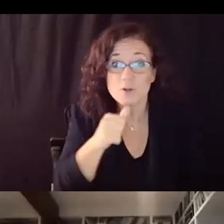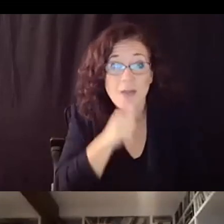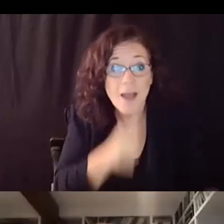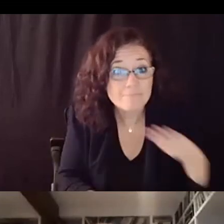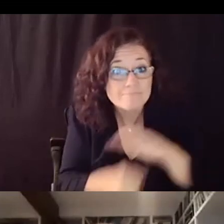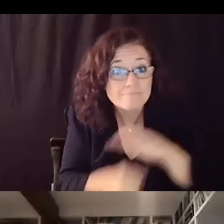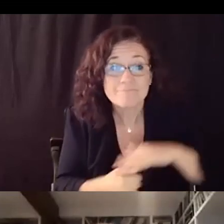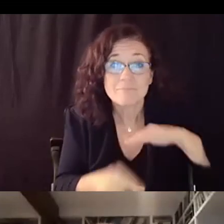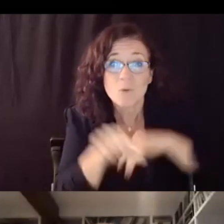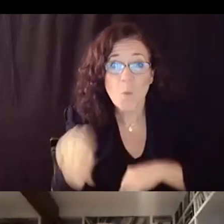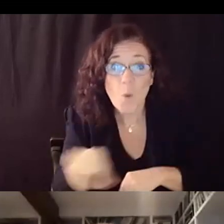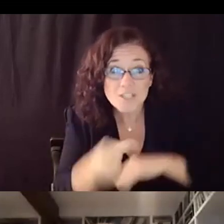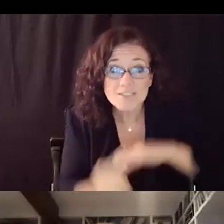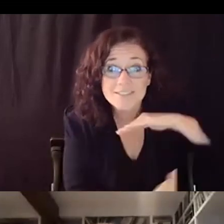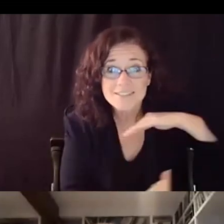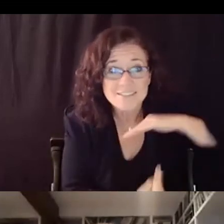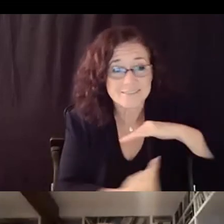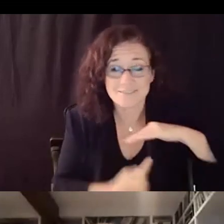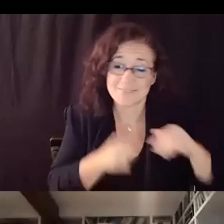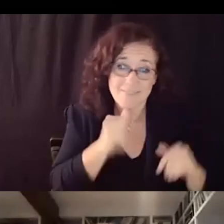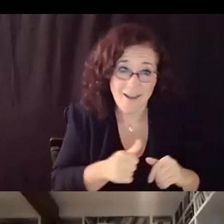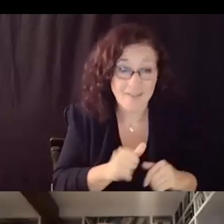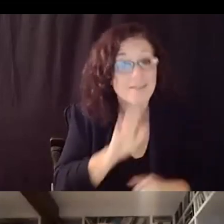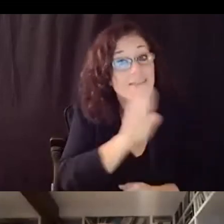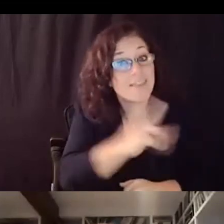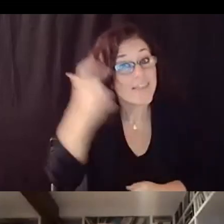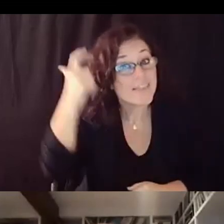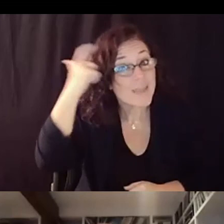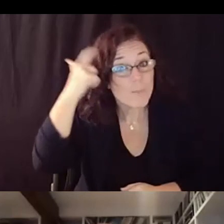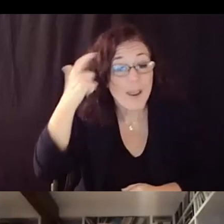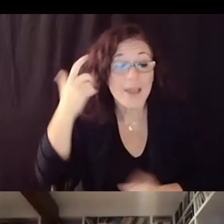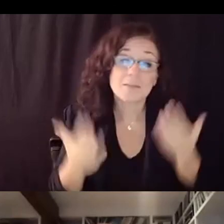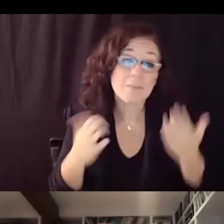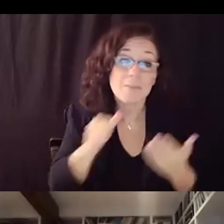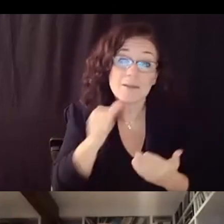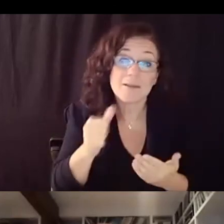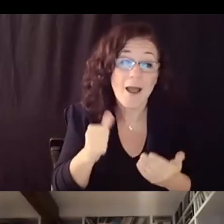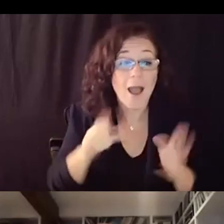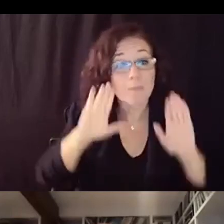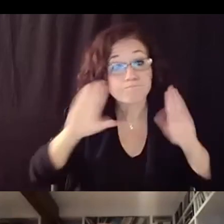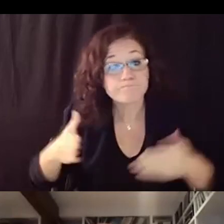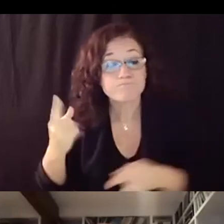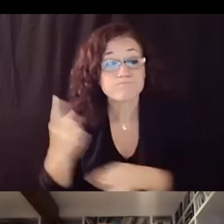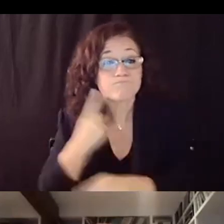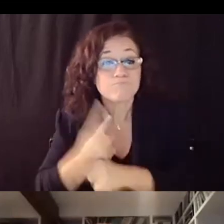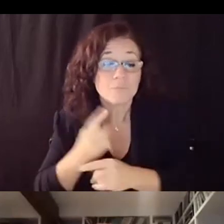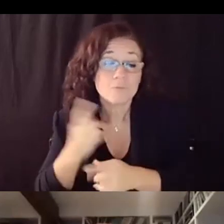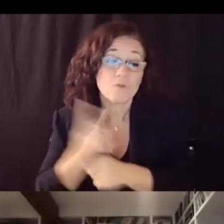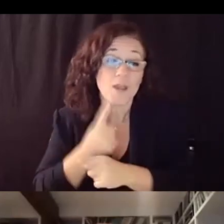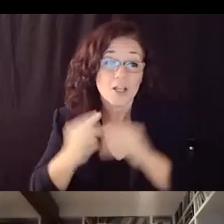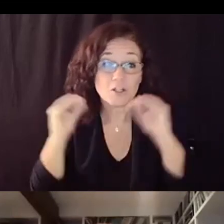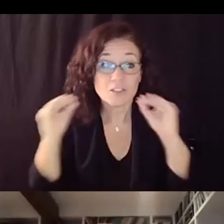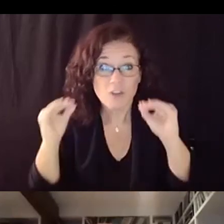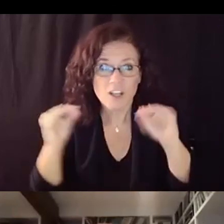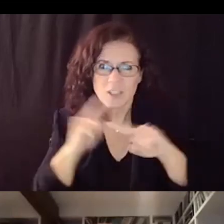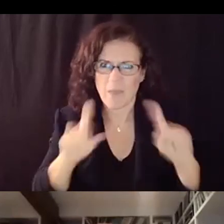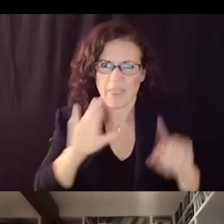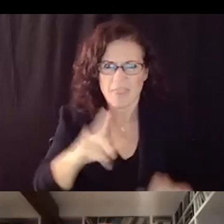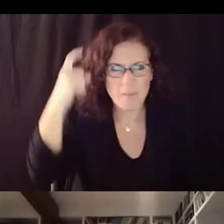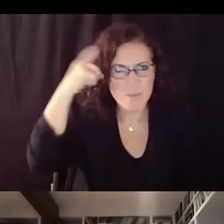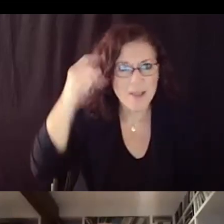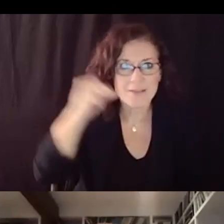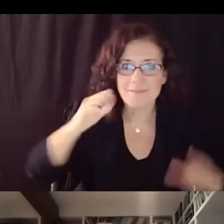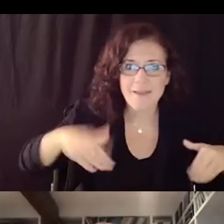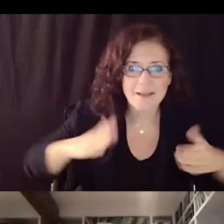their brains may not have been focused on traditional school material but they did not stop either their brains may have been focused